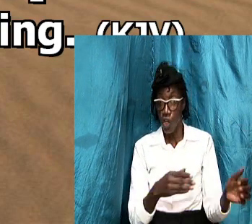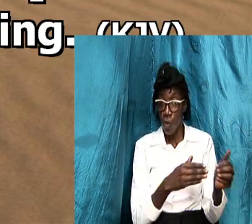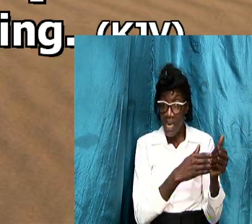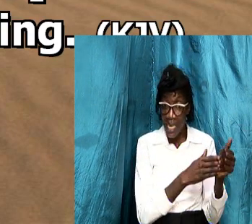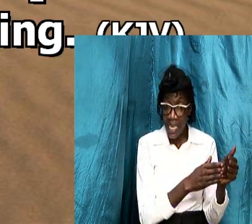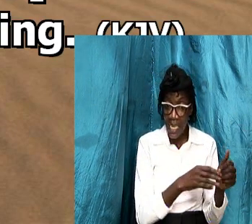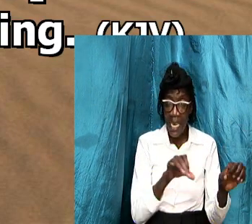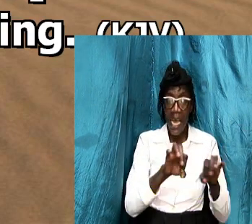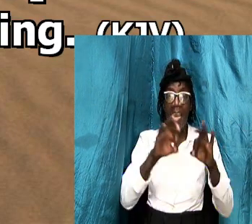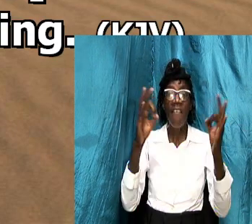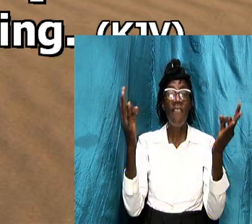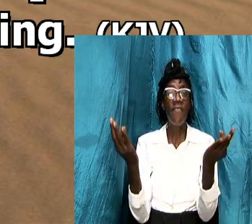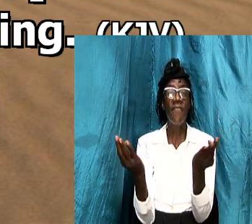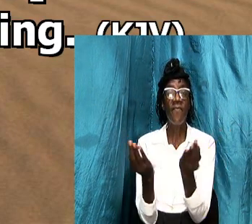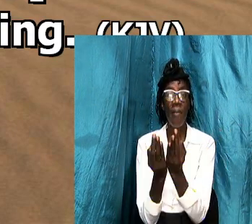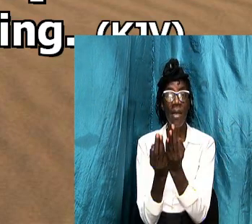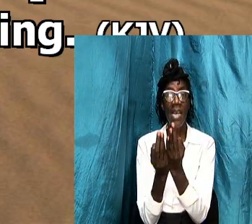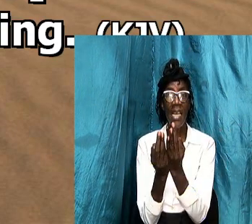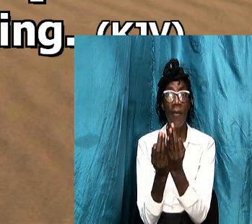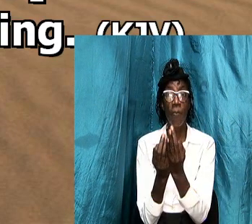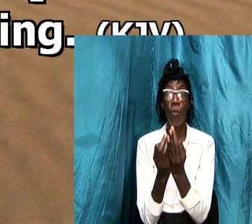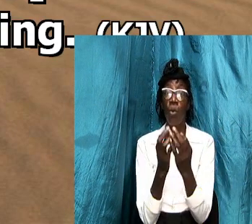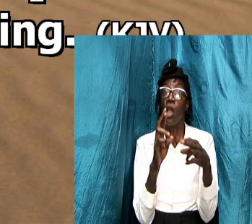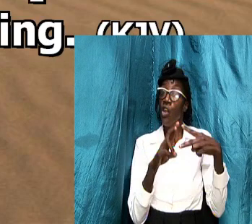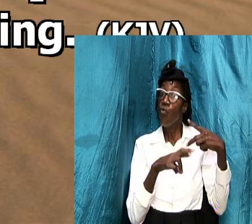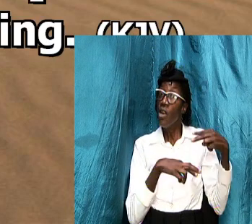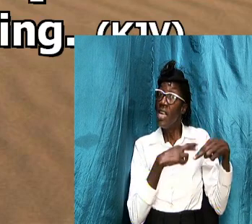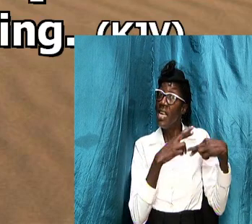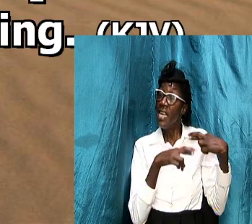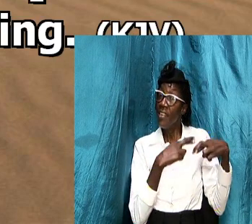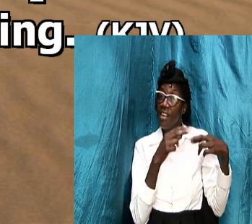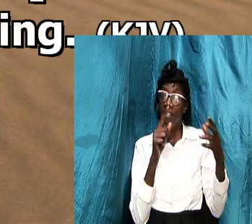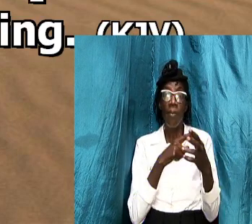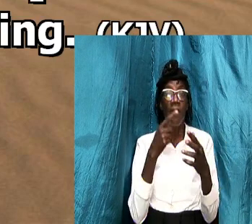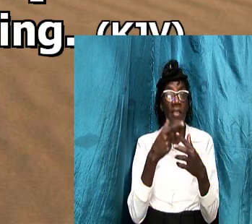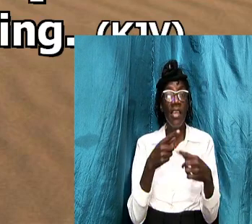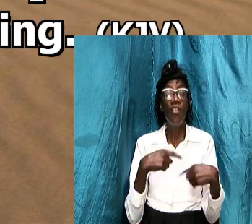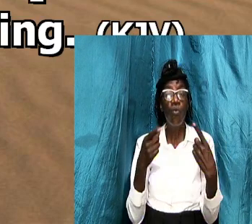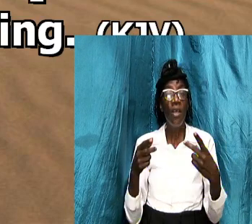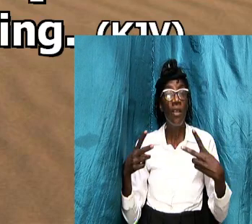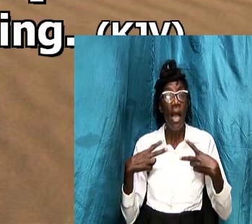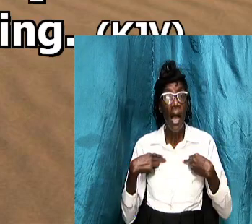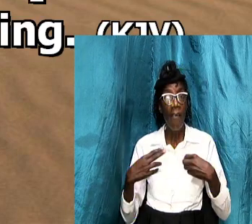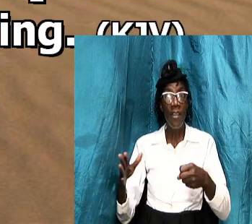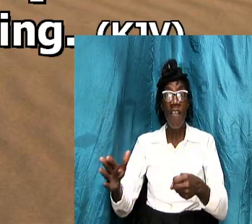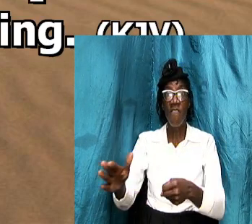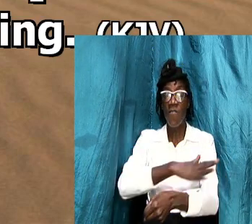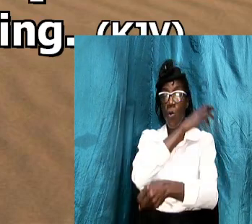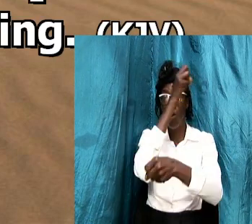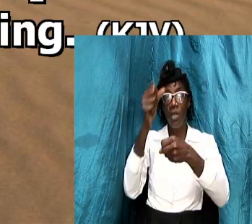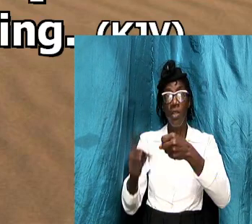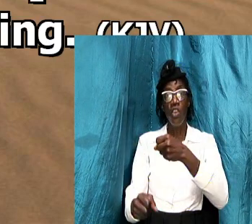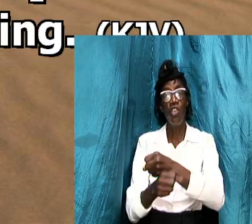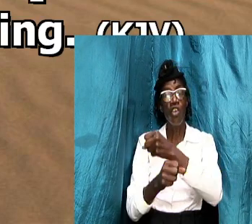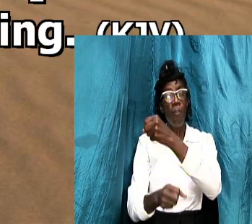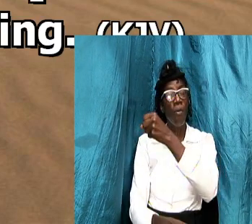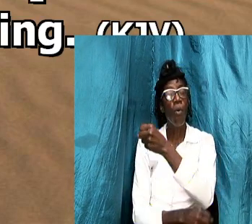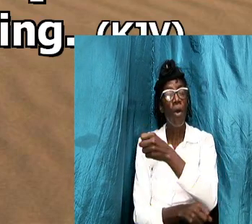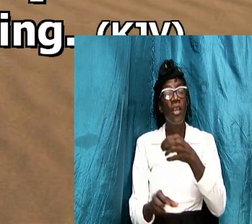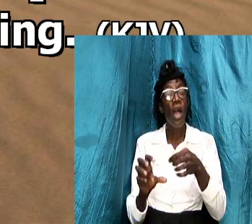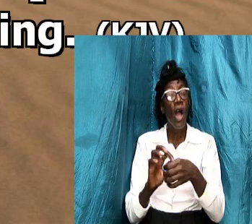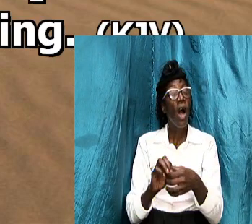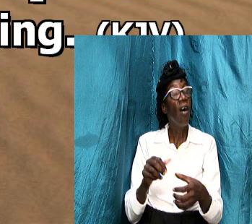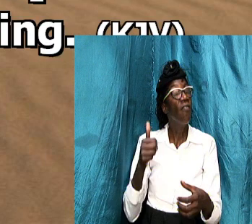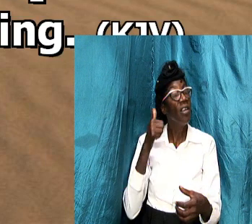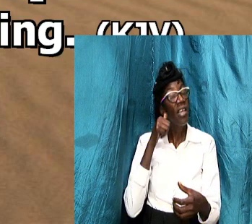unit to lead the relationship then he is going to have to have the full support of his